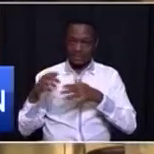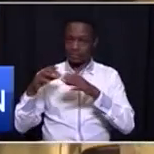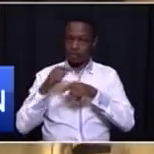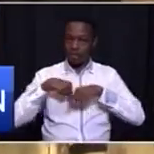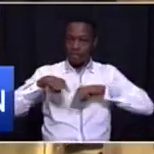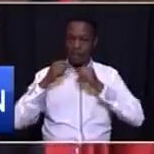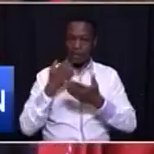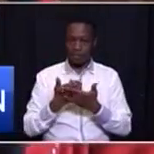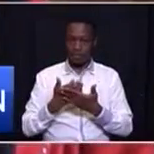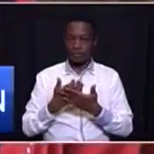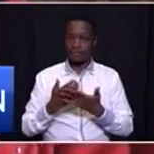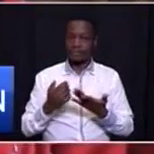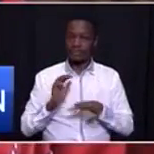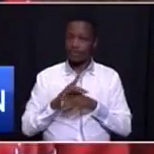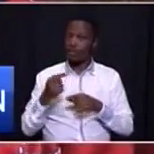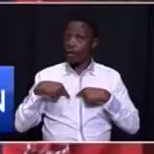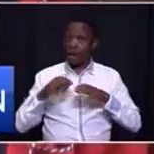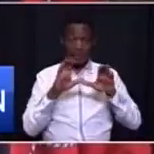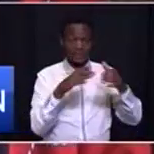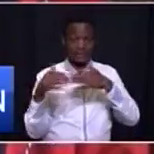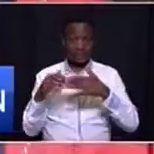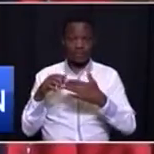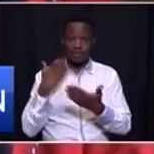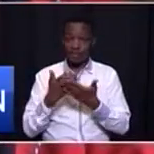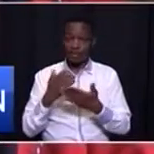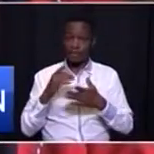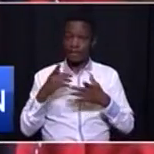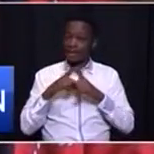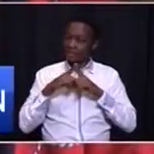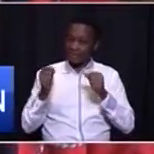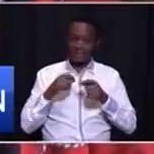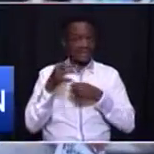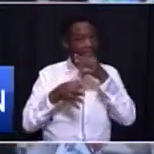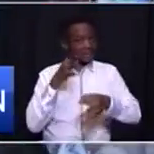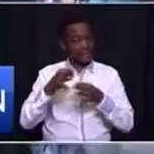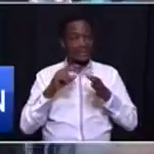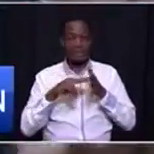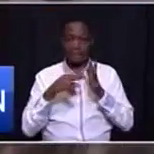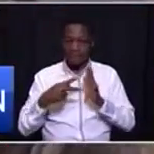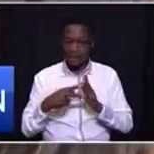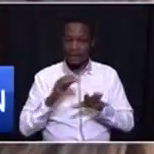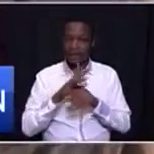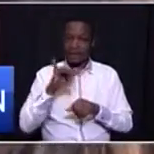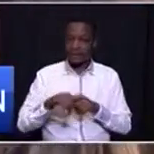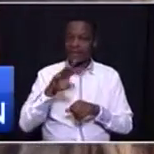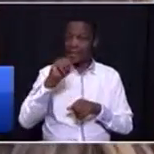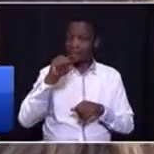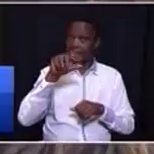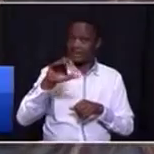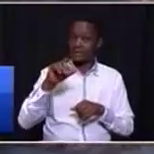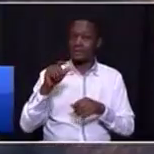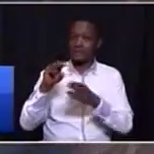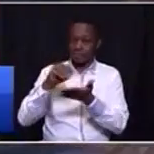And those sectors of the economy, have already explained about those sectors. That's the plan that MC Ramukupa is bringing.